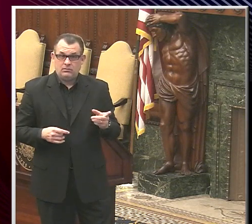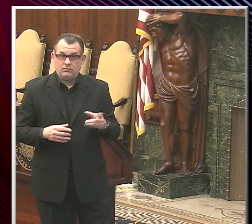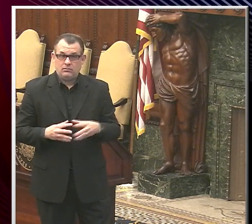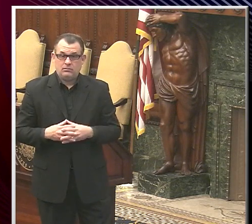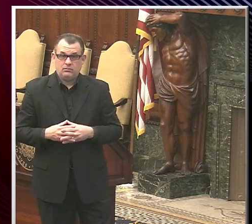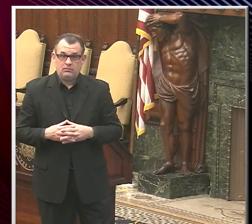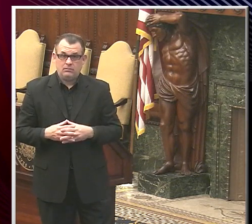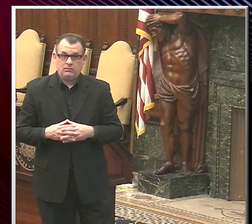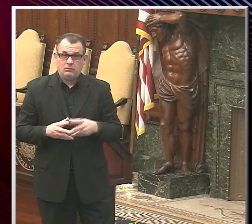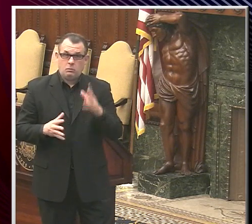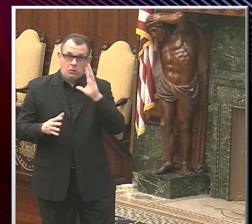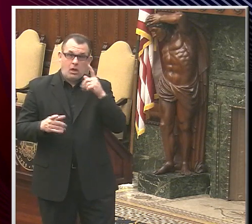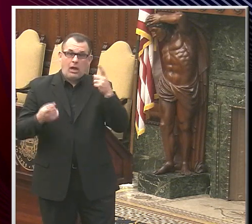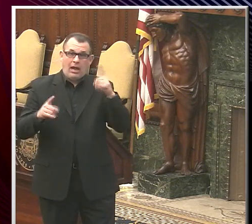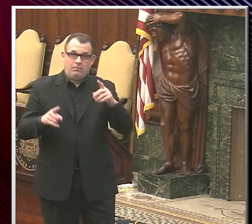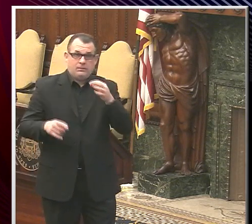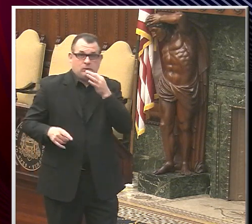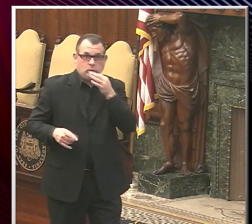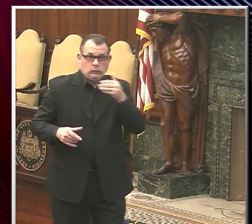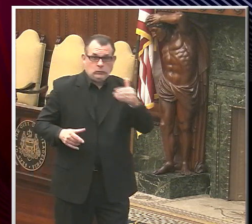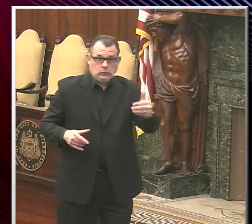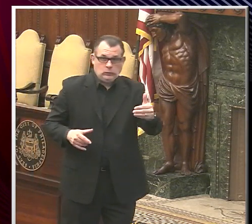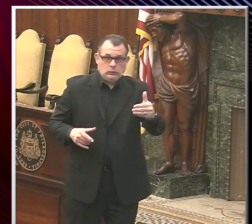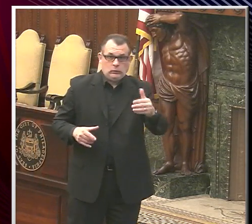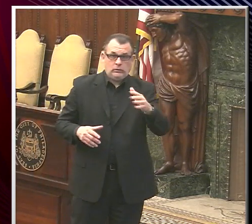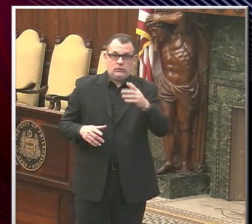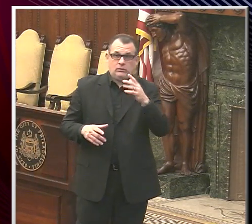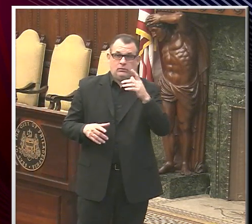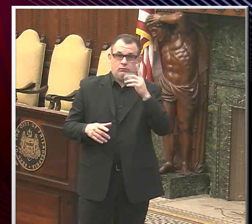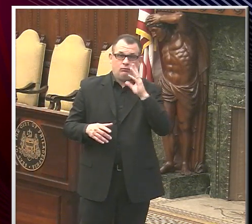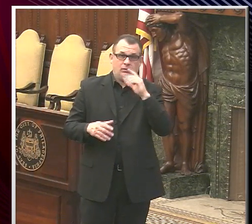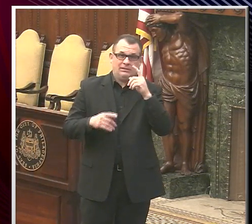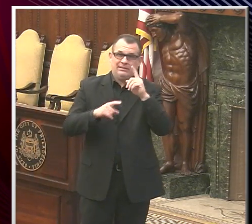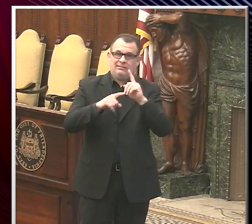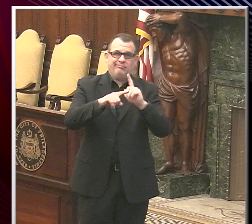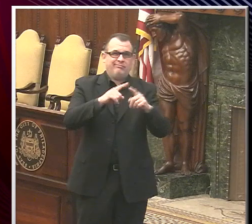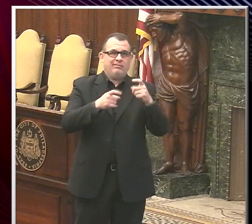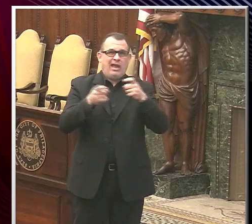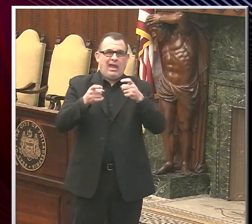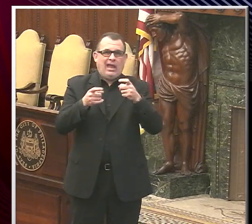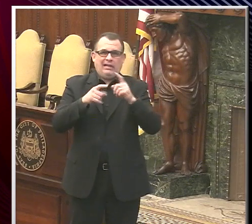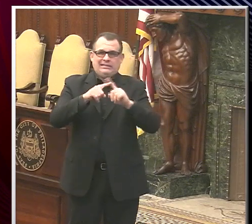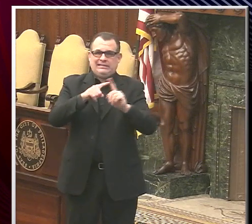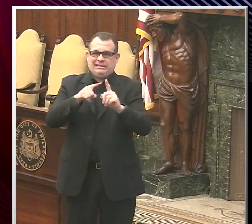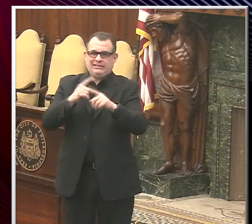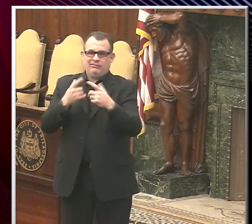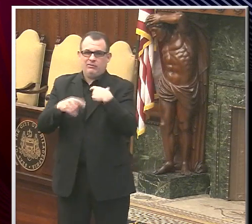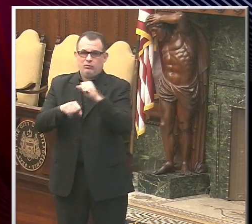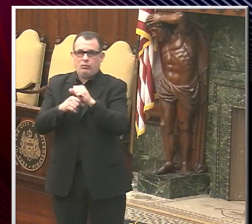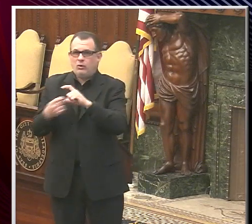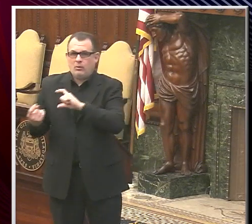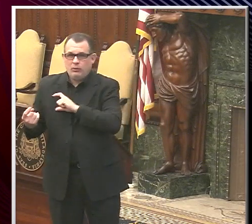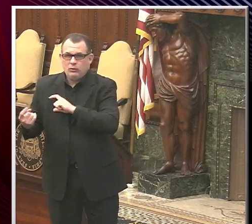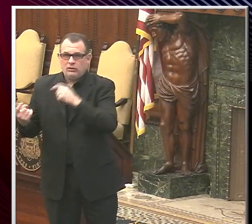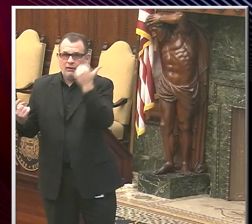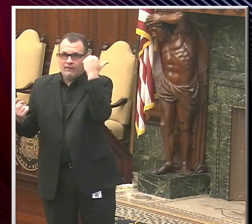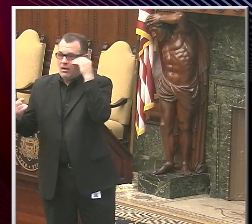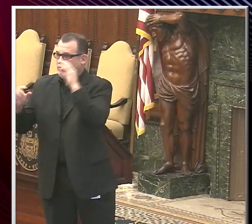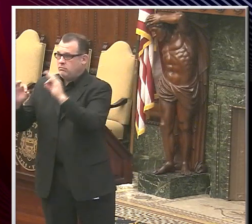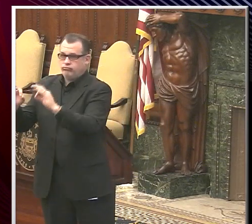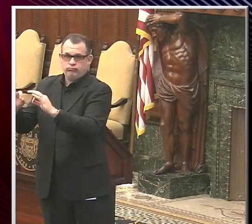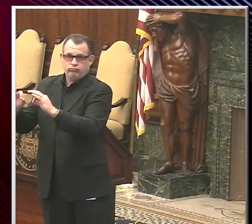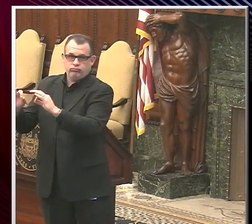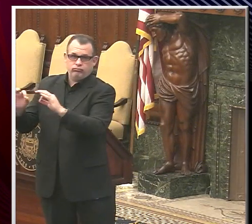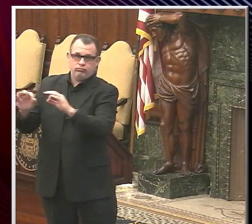place at present? You know, each one is going to be handled differently. You know, so we're working directly with police and fire, for example, and we're working directly with SEPTA.